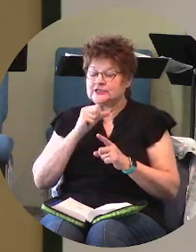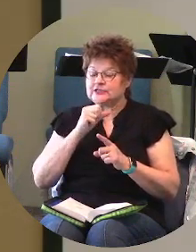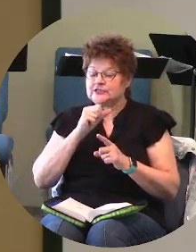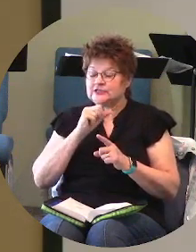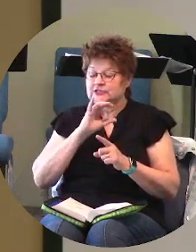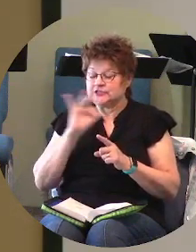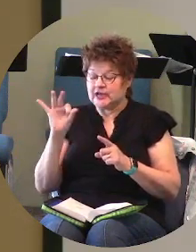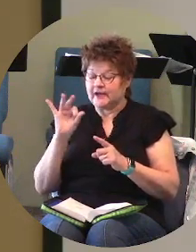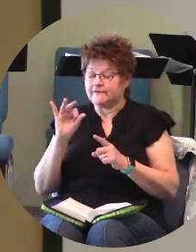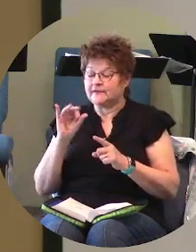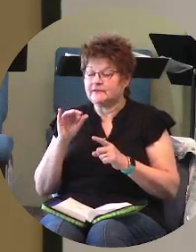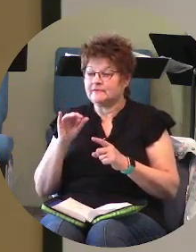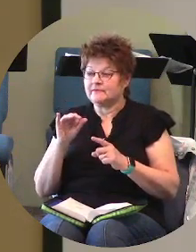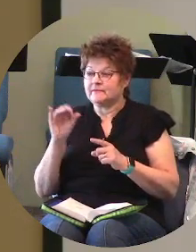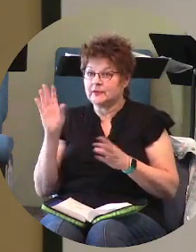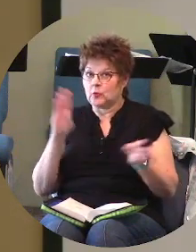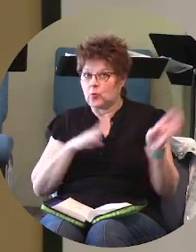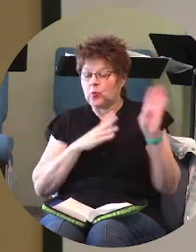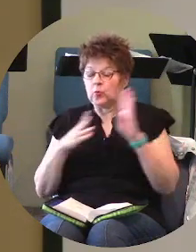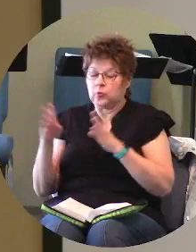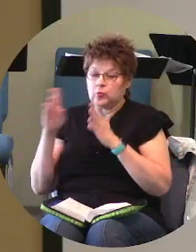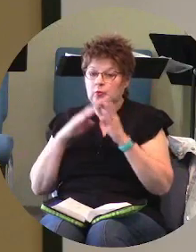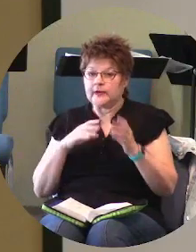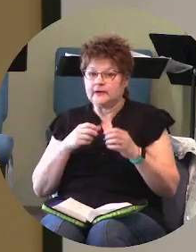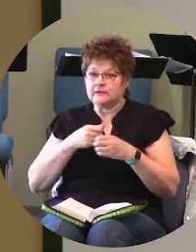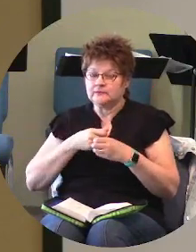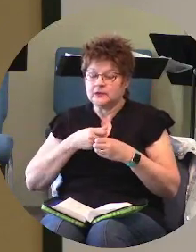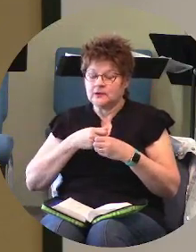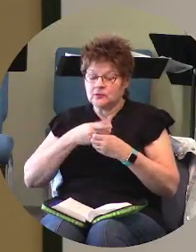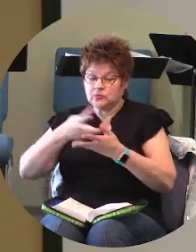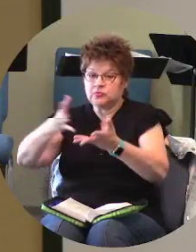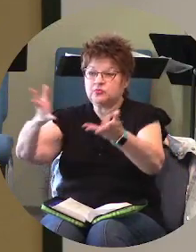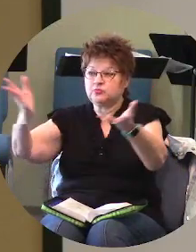away therefore the wicked will not stand in the judgment